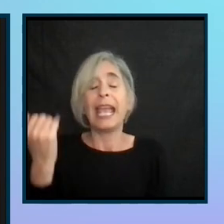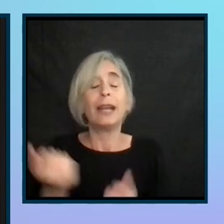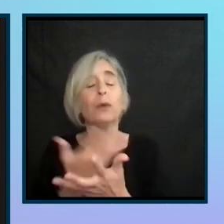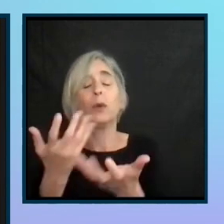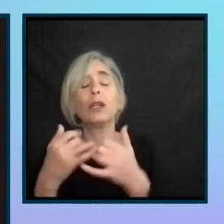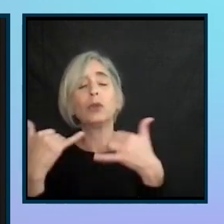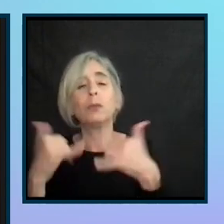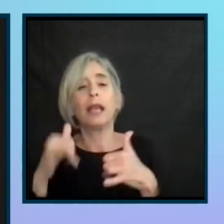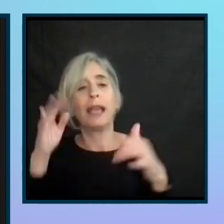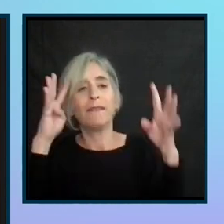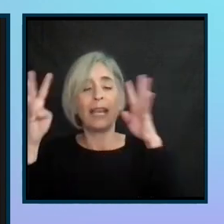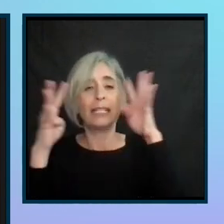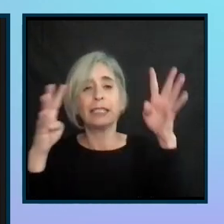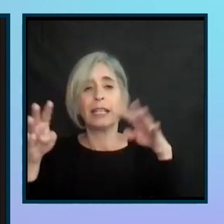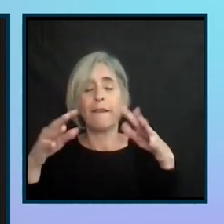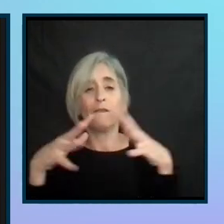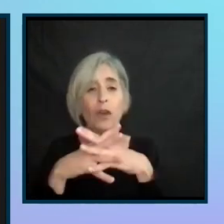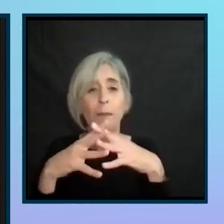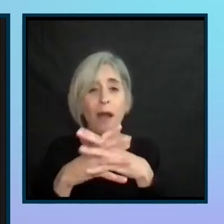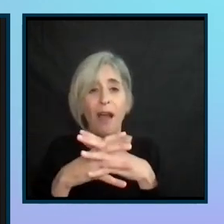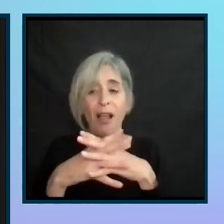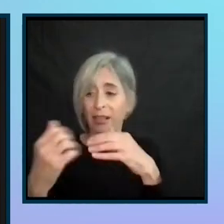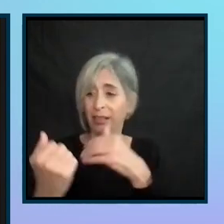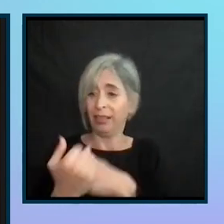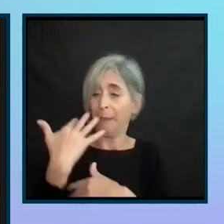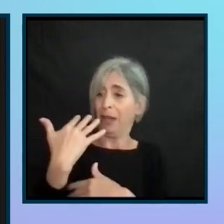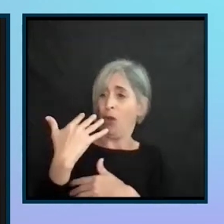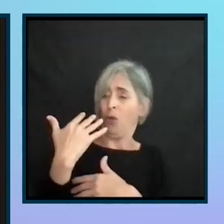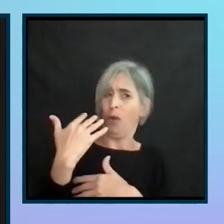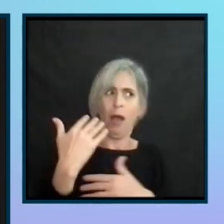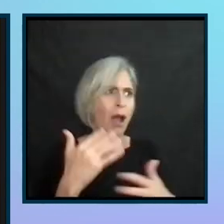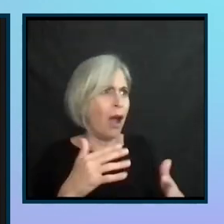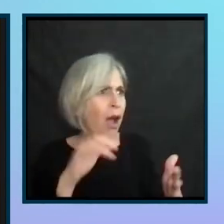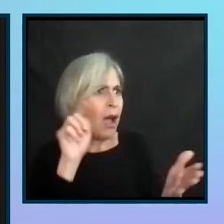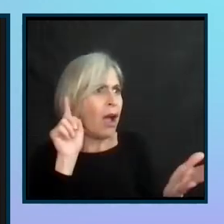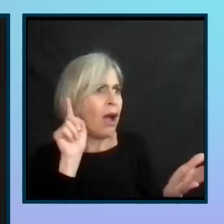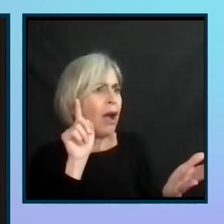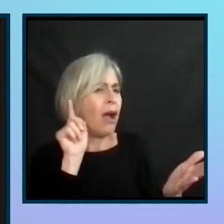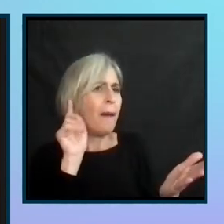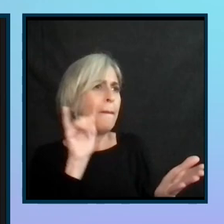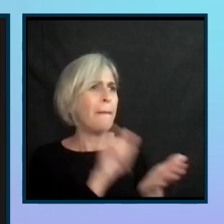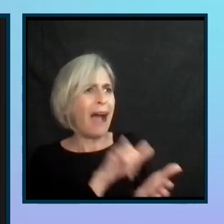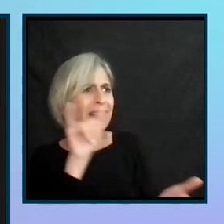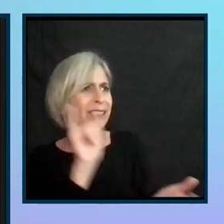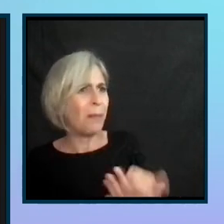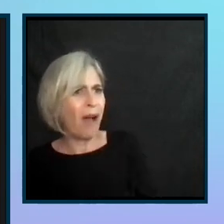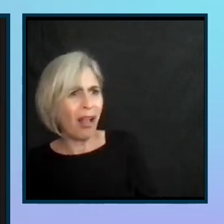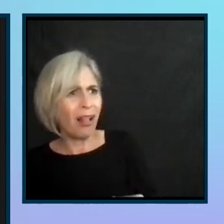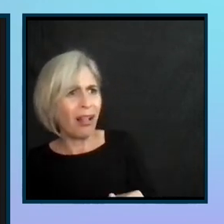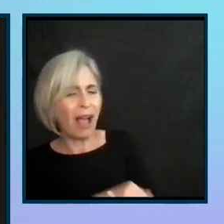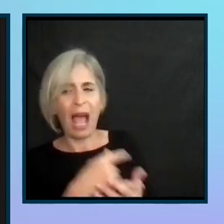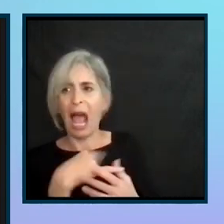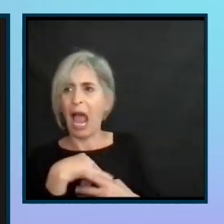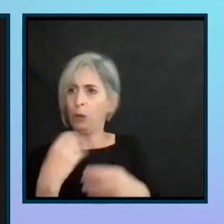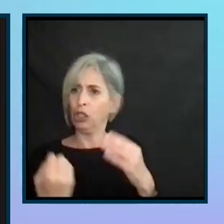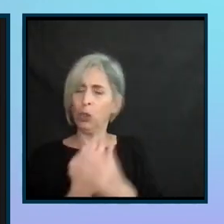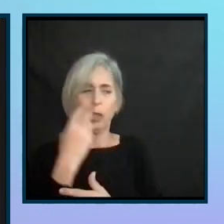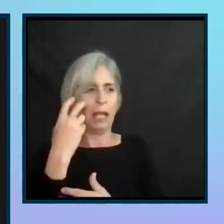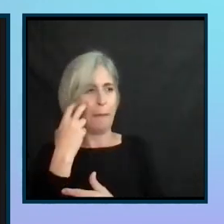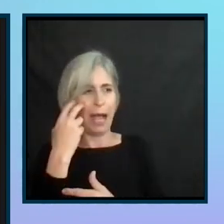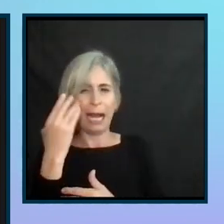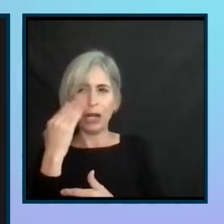football, shoot me an email. And I was like, that's impossible. Because as a newly blind person, I had seen the